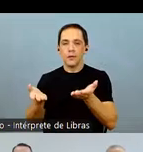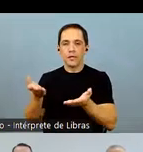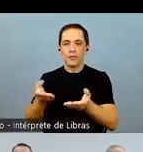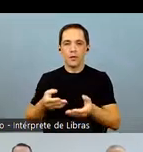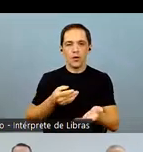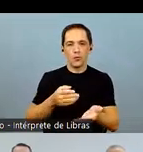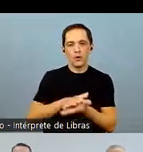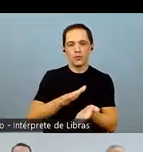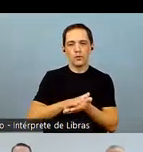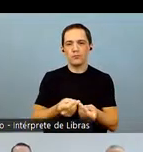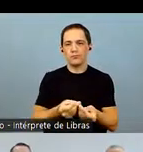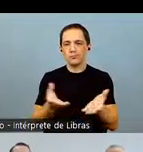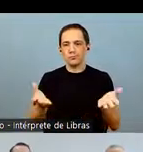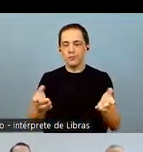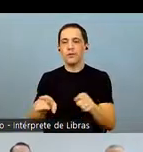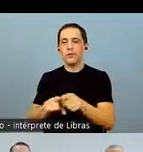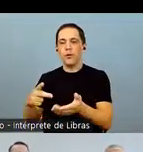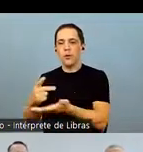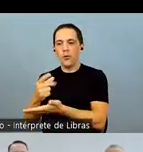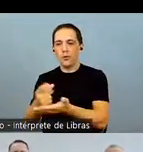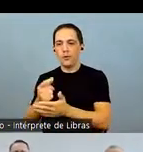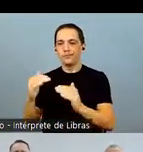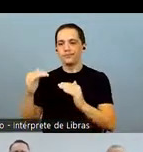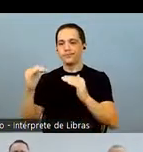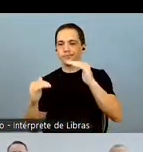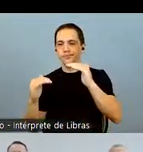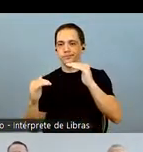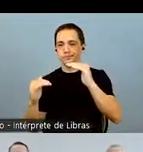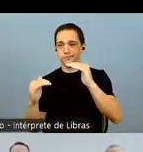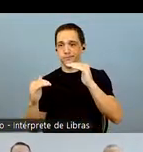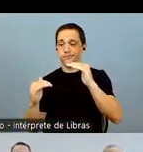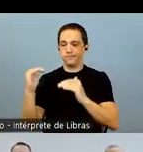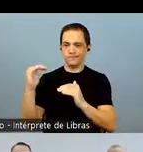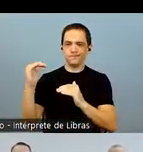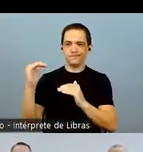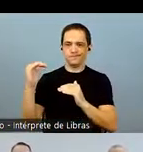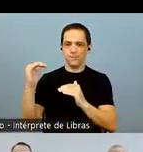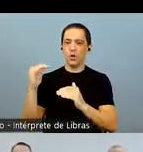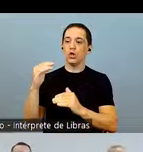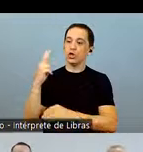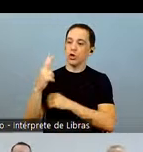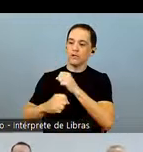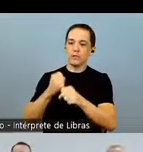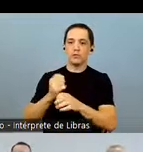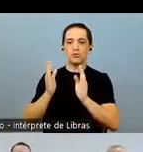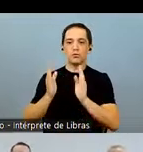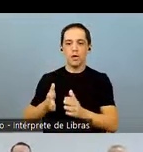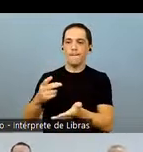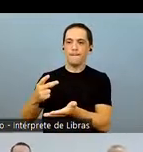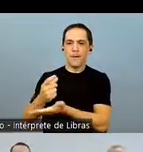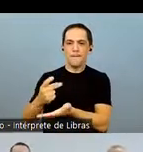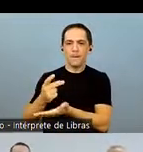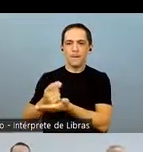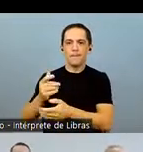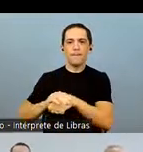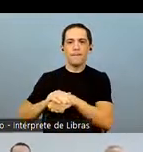level in the historical series. This has led to a deficit in supply demand balance